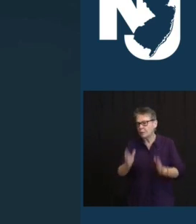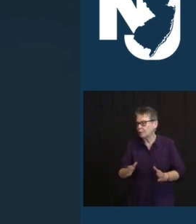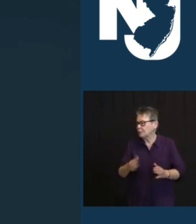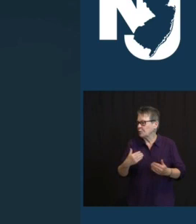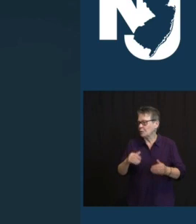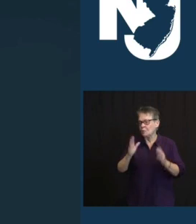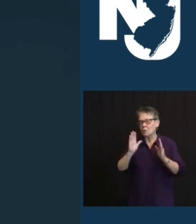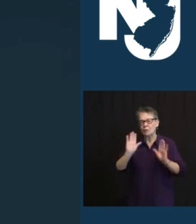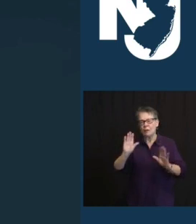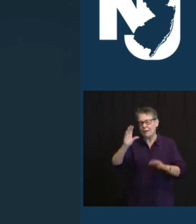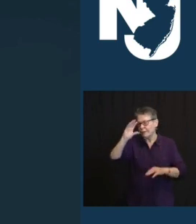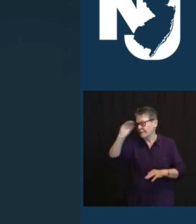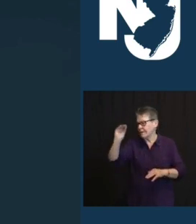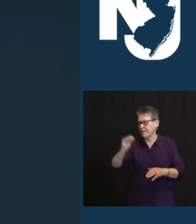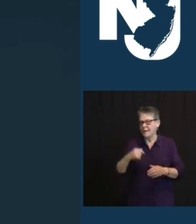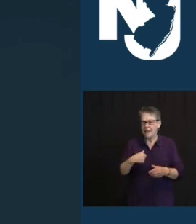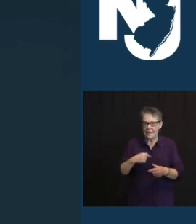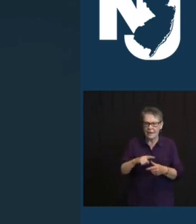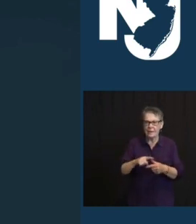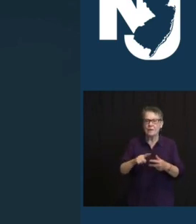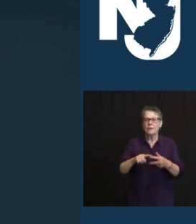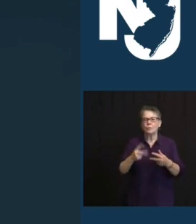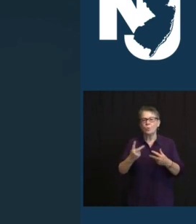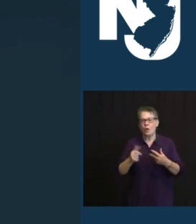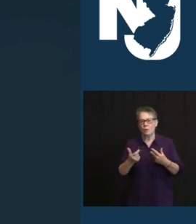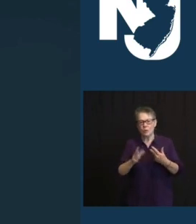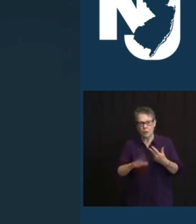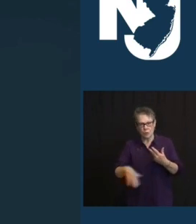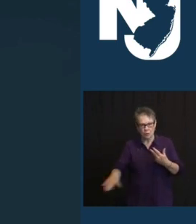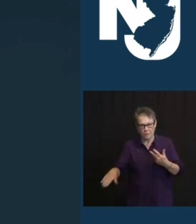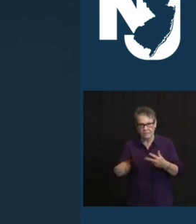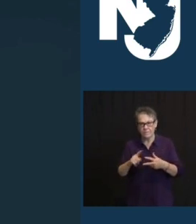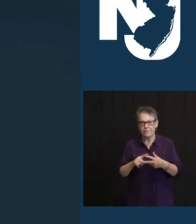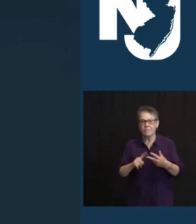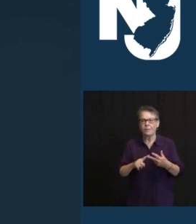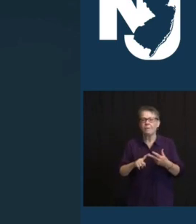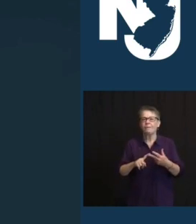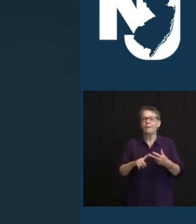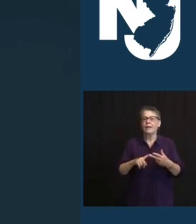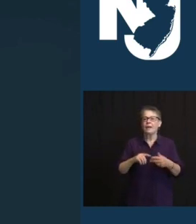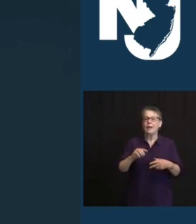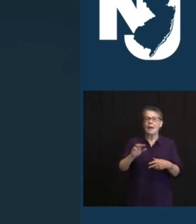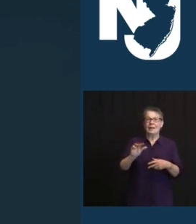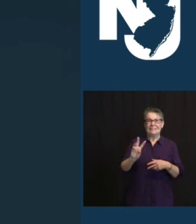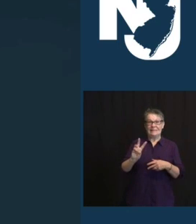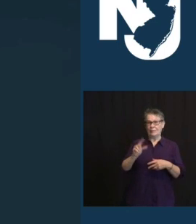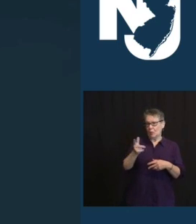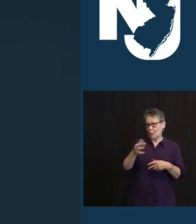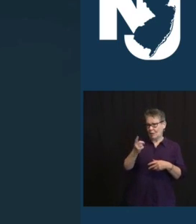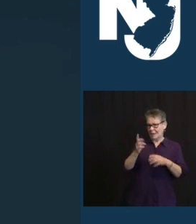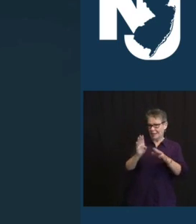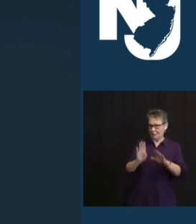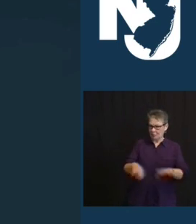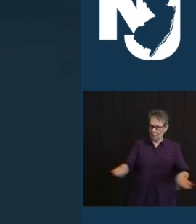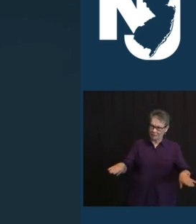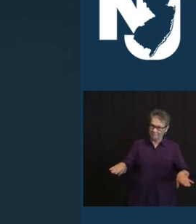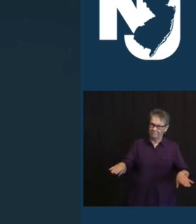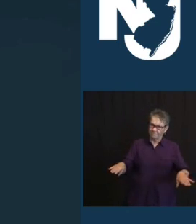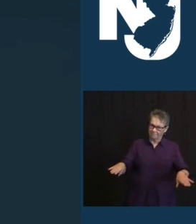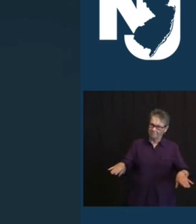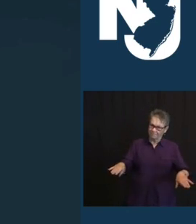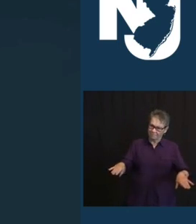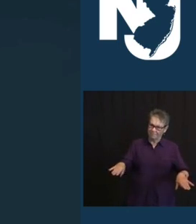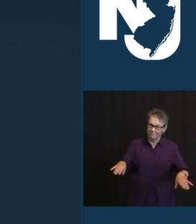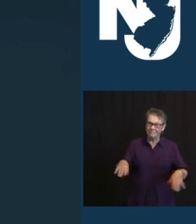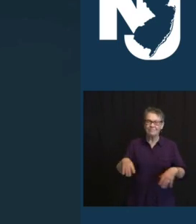FAMILIES INCLUDING HIS SIX GRANDCHILDREN STEVE AND ANDREW, JOEY, RYAN, ADDISON AND GRAYSON. HE ALSO LEAVES BEHIND COUNTLESS NIECES